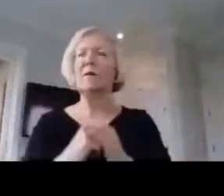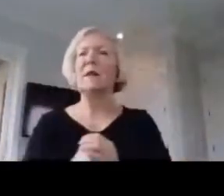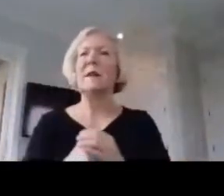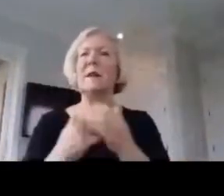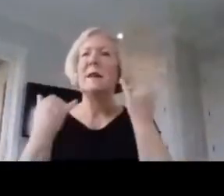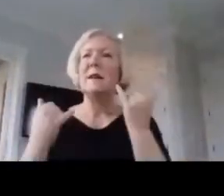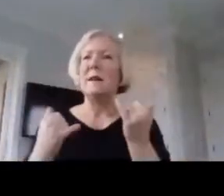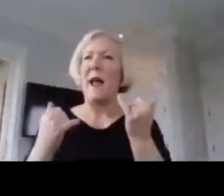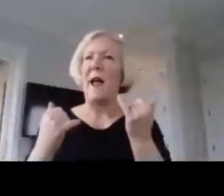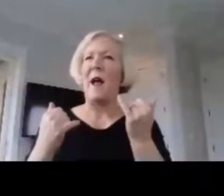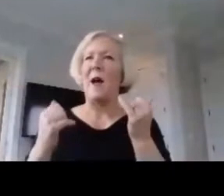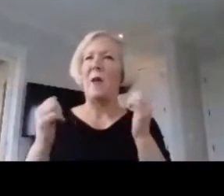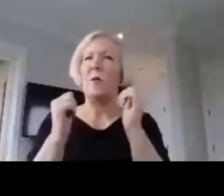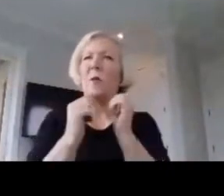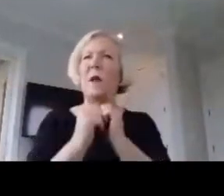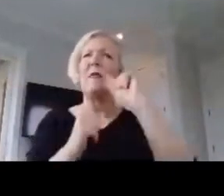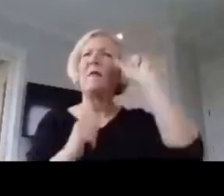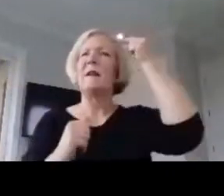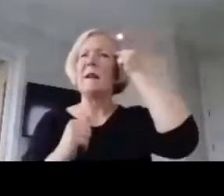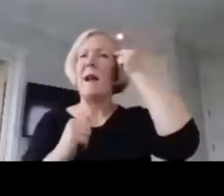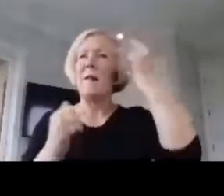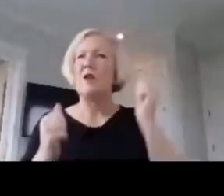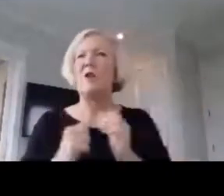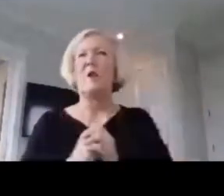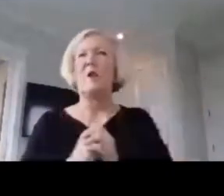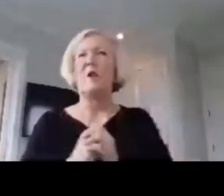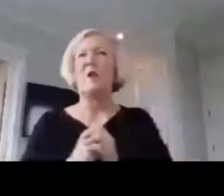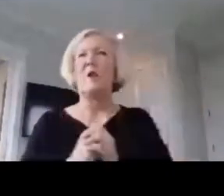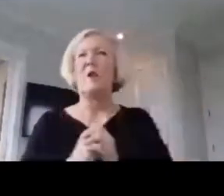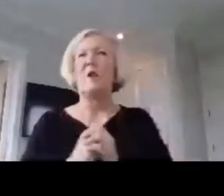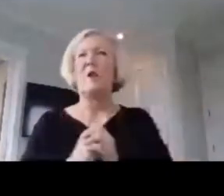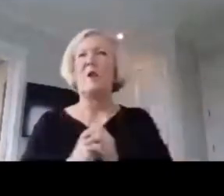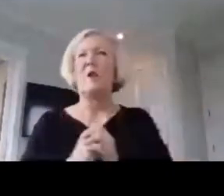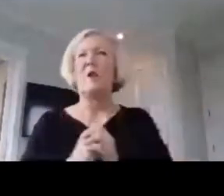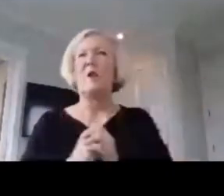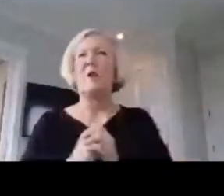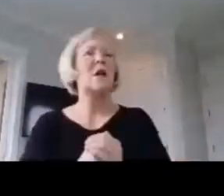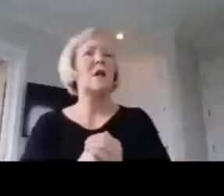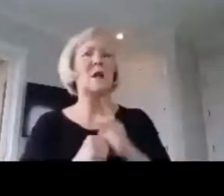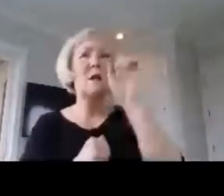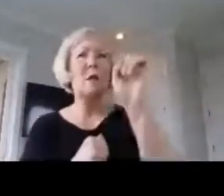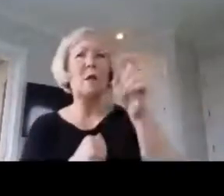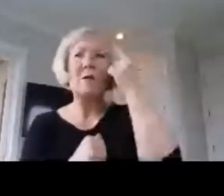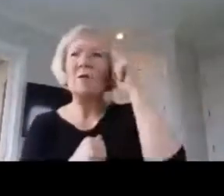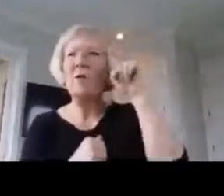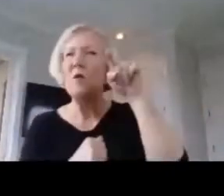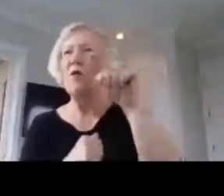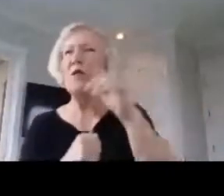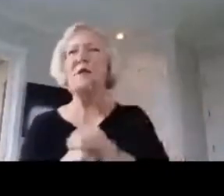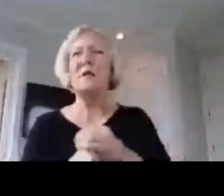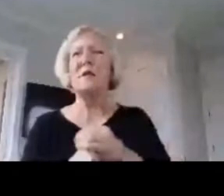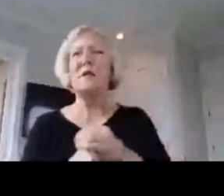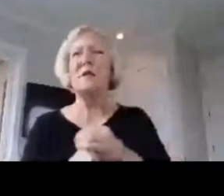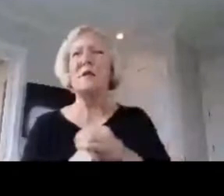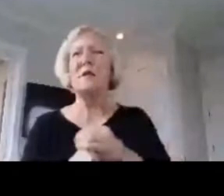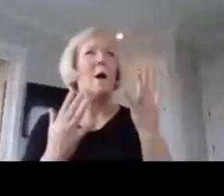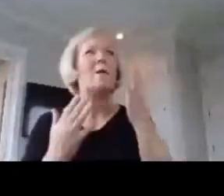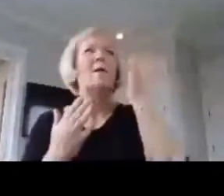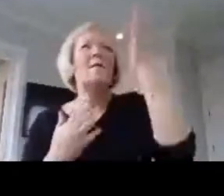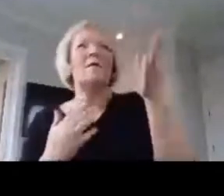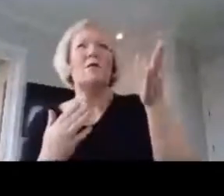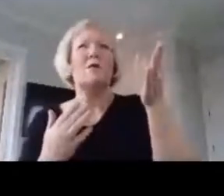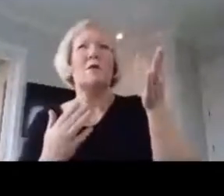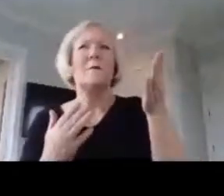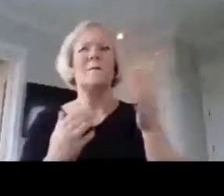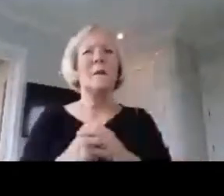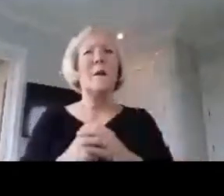presence of the governor and education leaders, the question for you is what lies ahead? What do